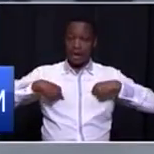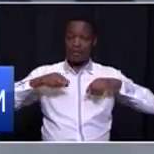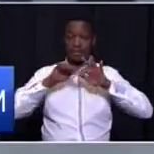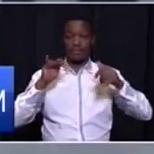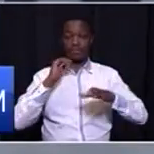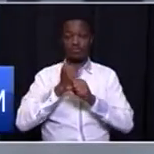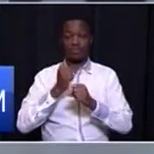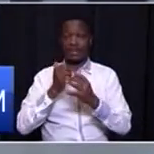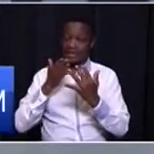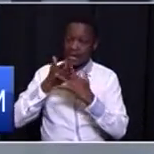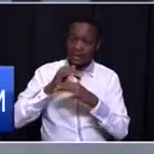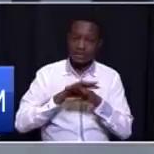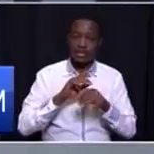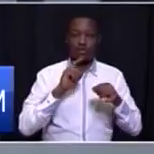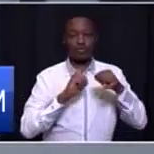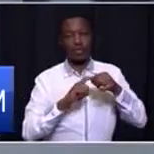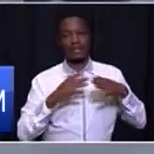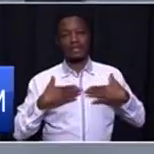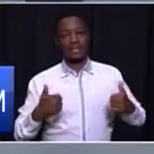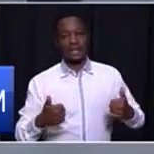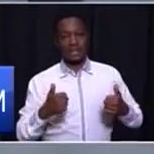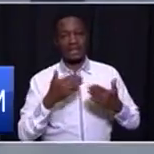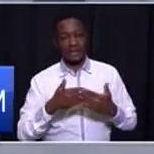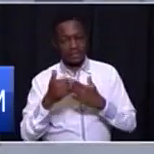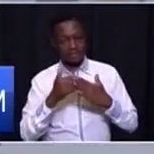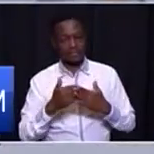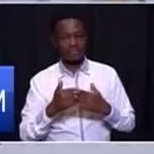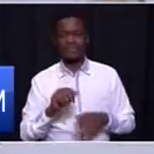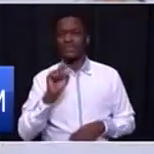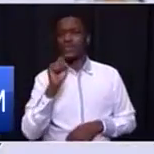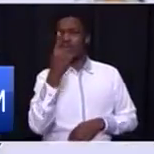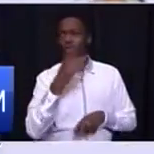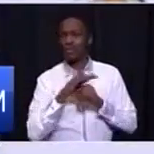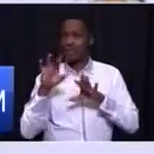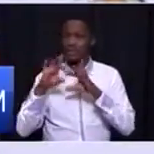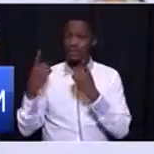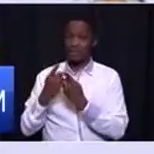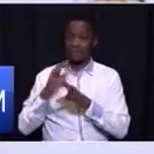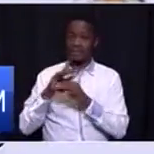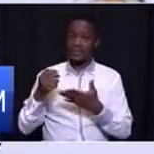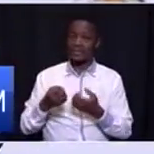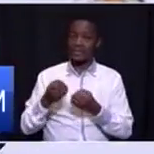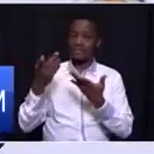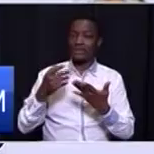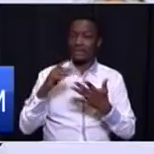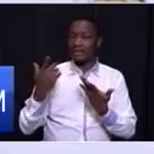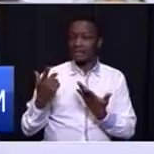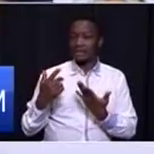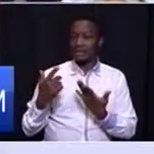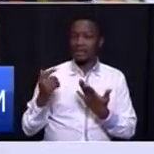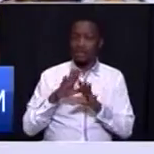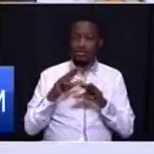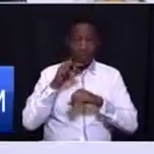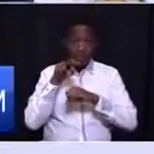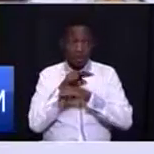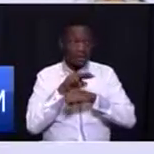healthcare. One of our departments is already deploying digital technologies. That's the infrastructure development to